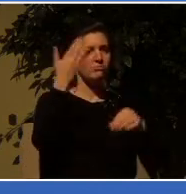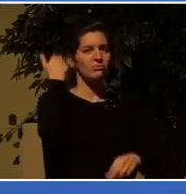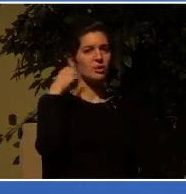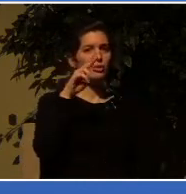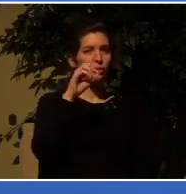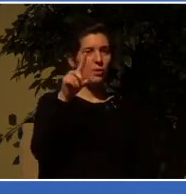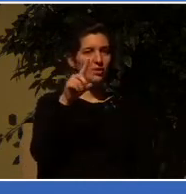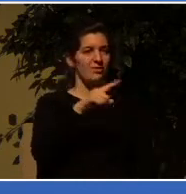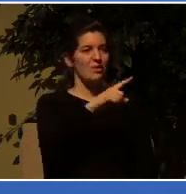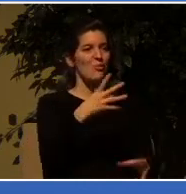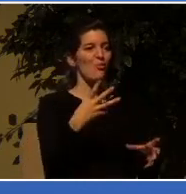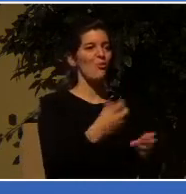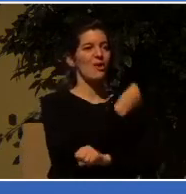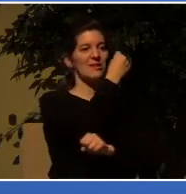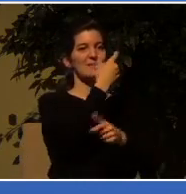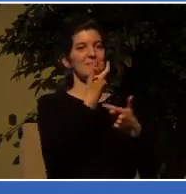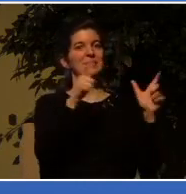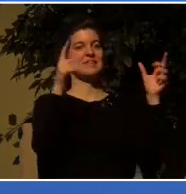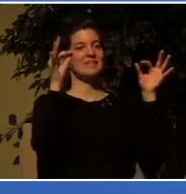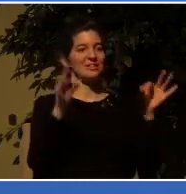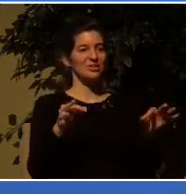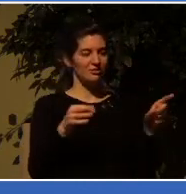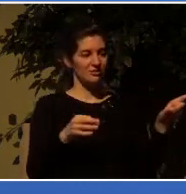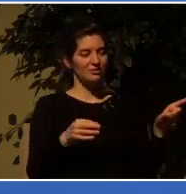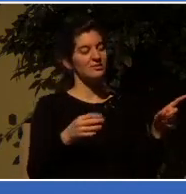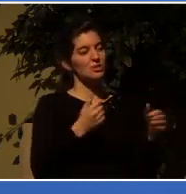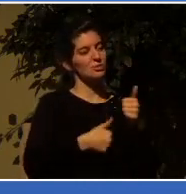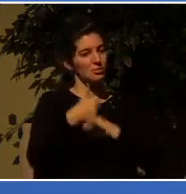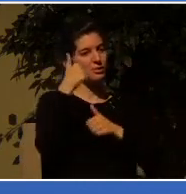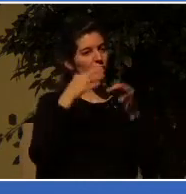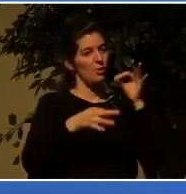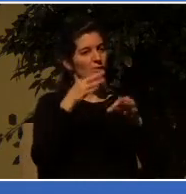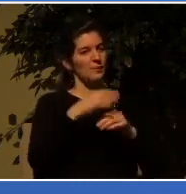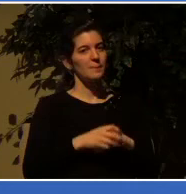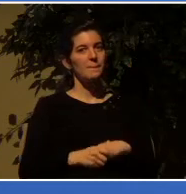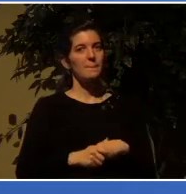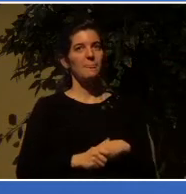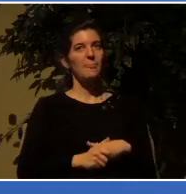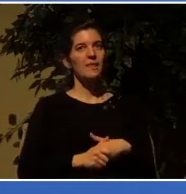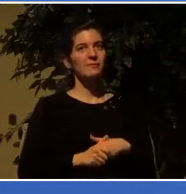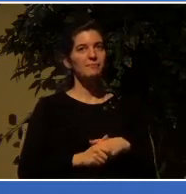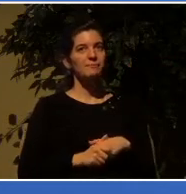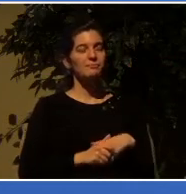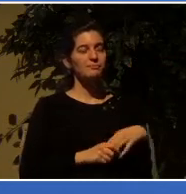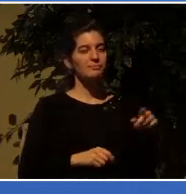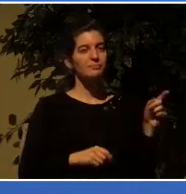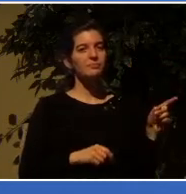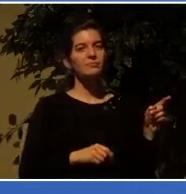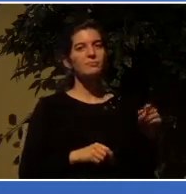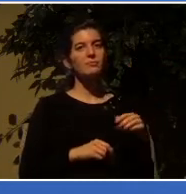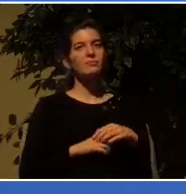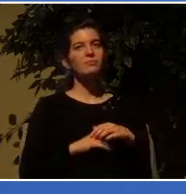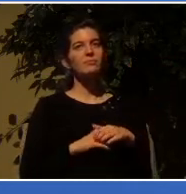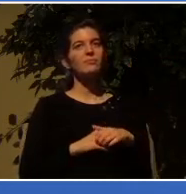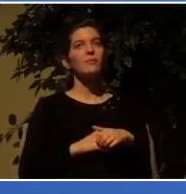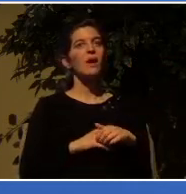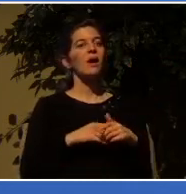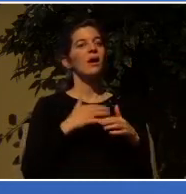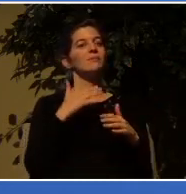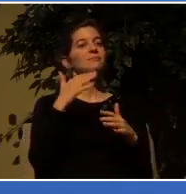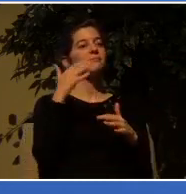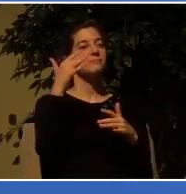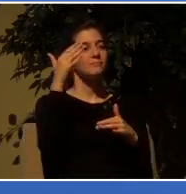major decision by the Supreme Court of Canada. Only one dissenting judge rolled the clock forward.